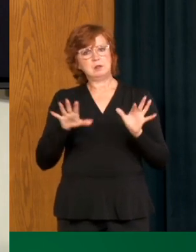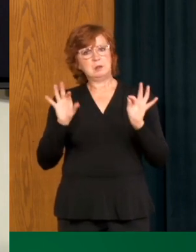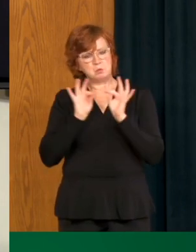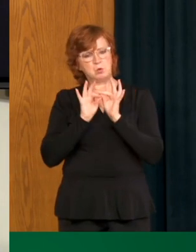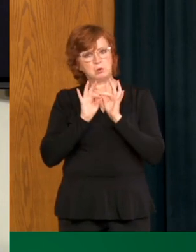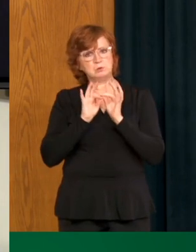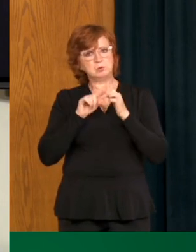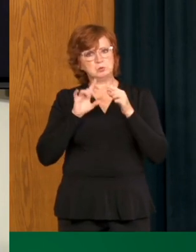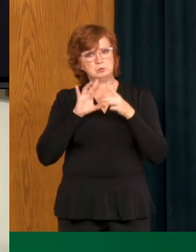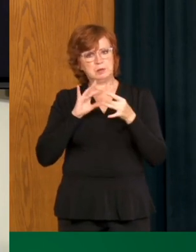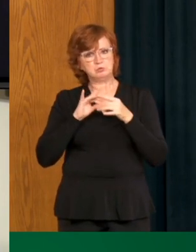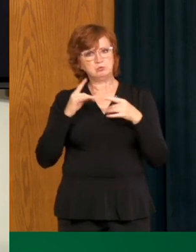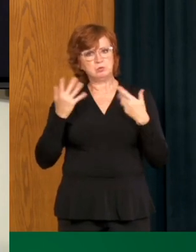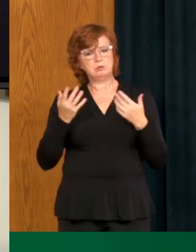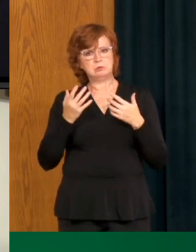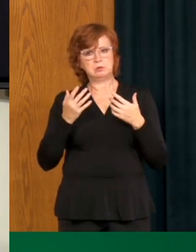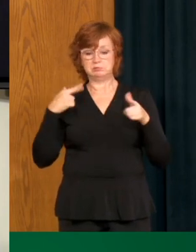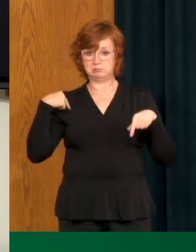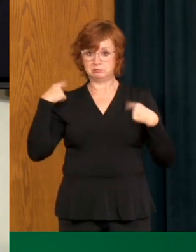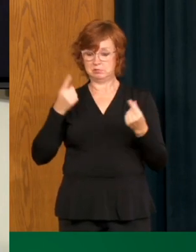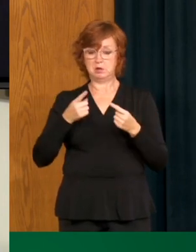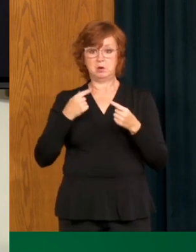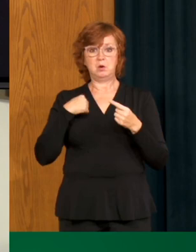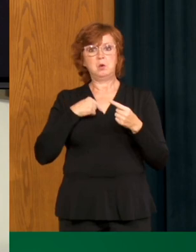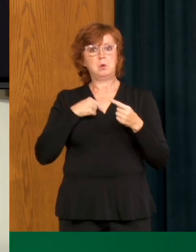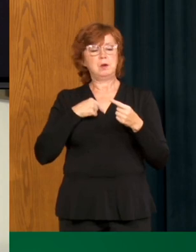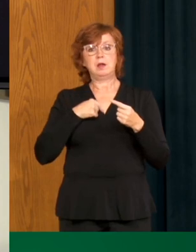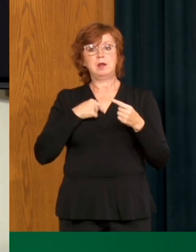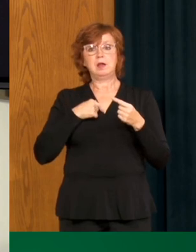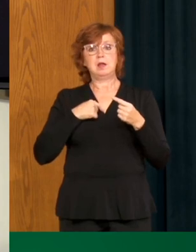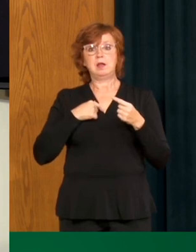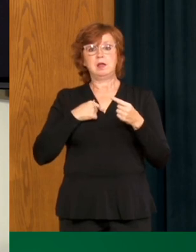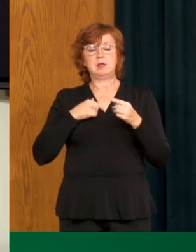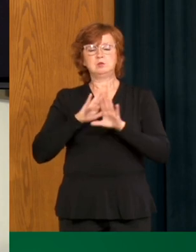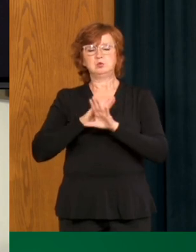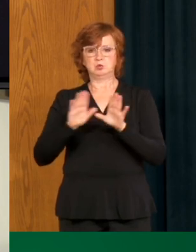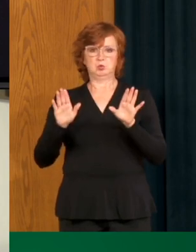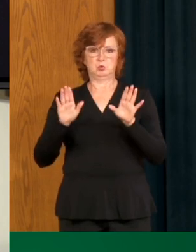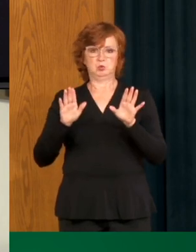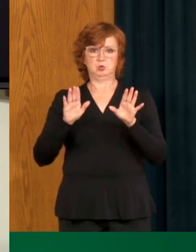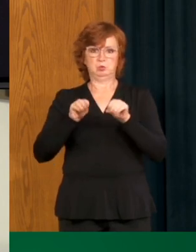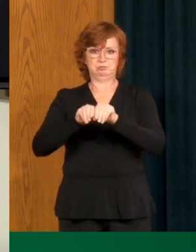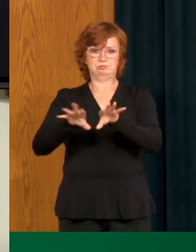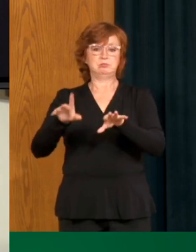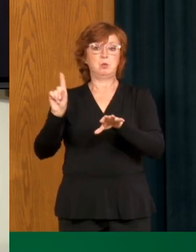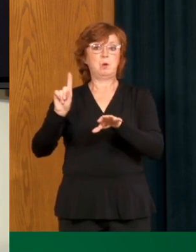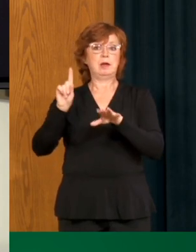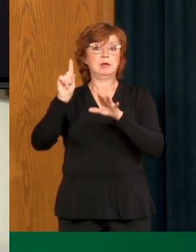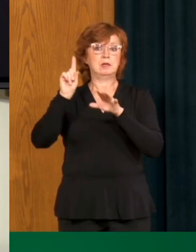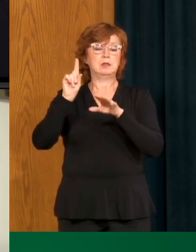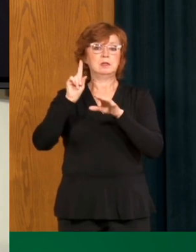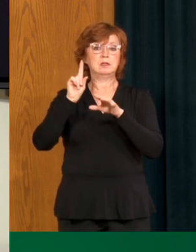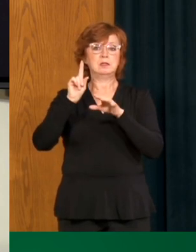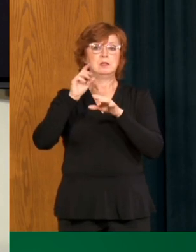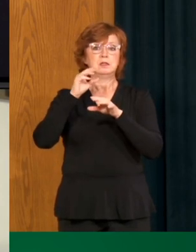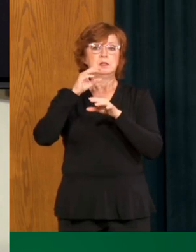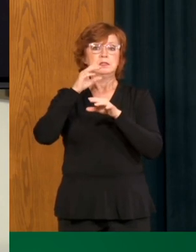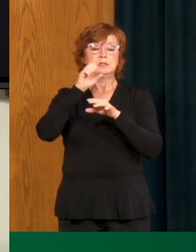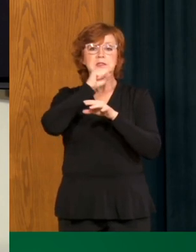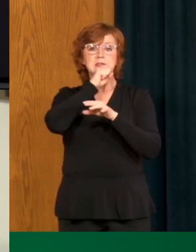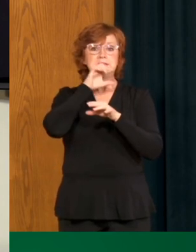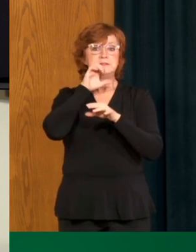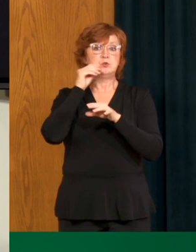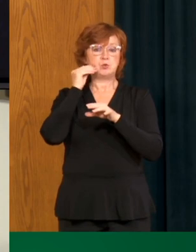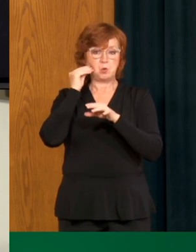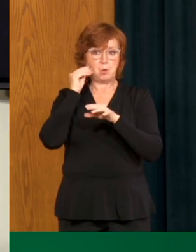cohorting and visiting that we have not had the outbreaks in our long-term care facilities, personal care homes and assisted living facilities